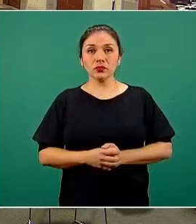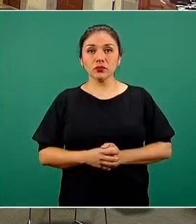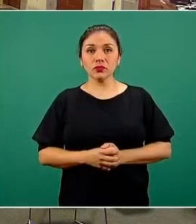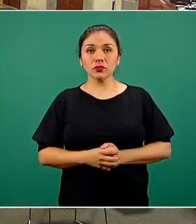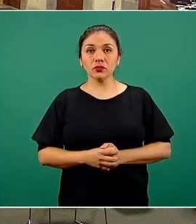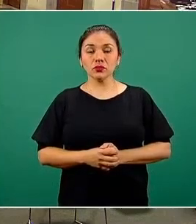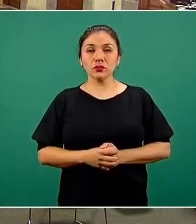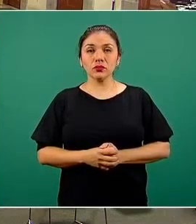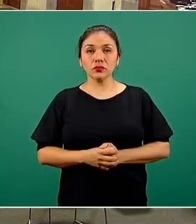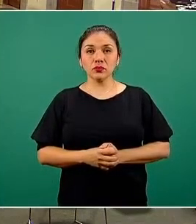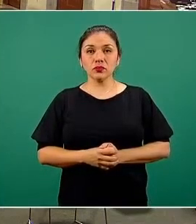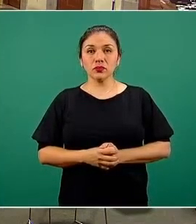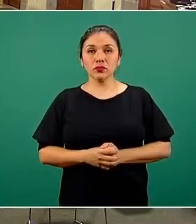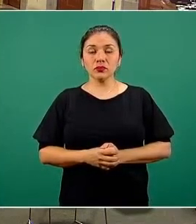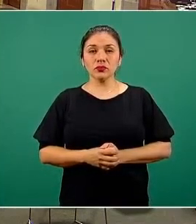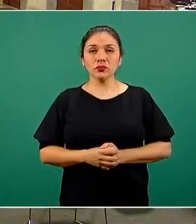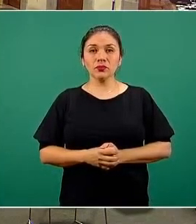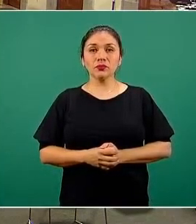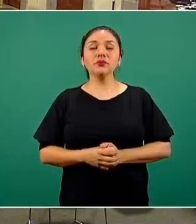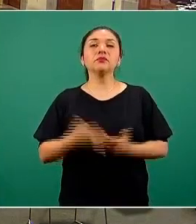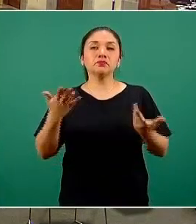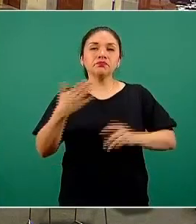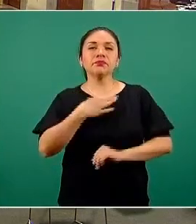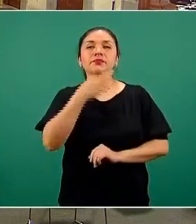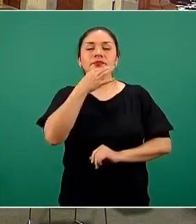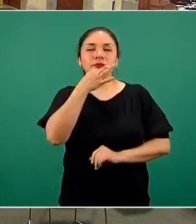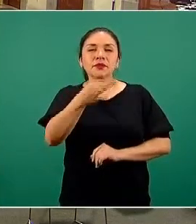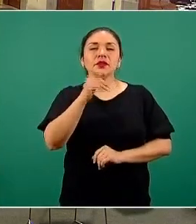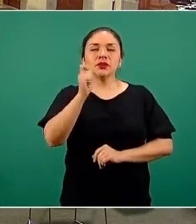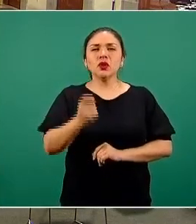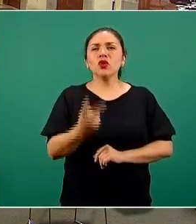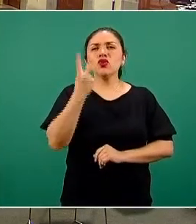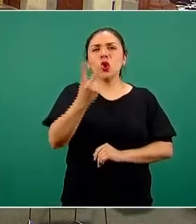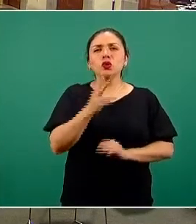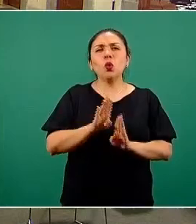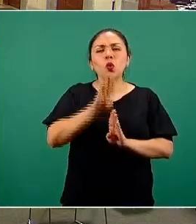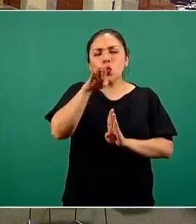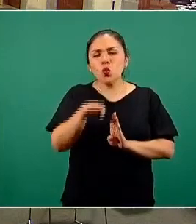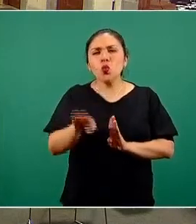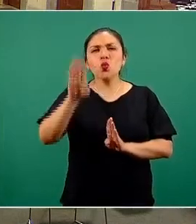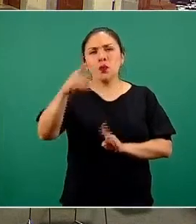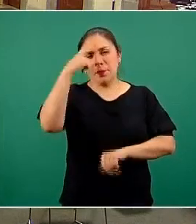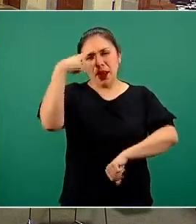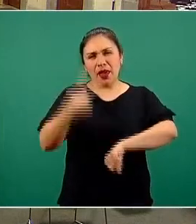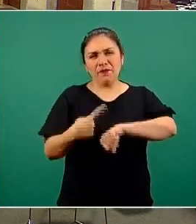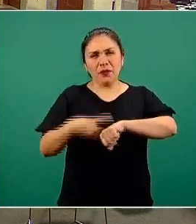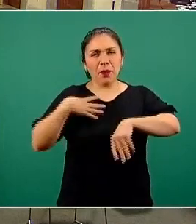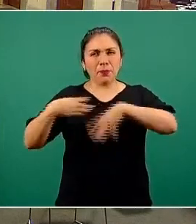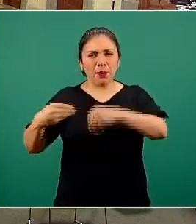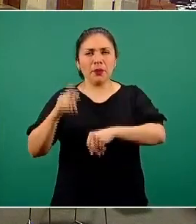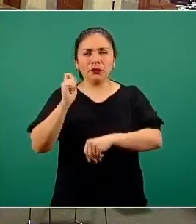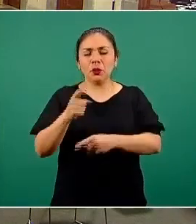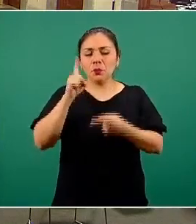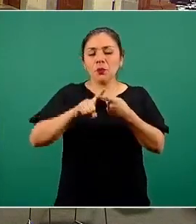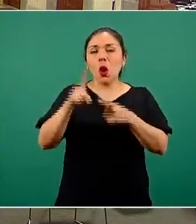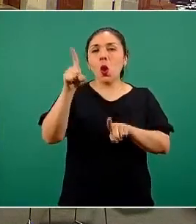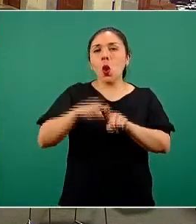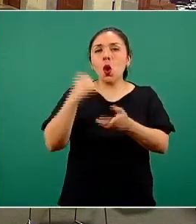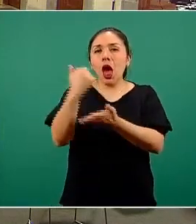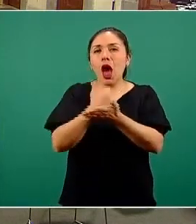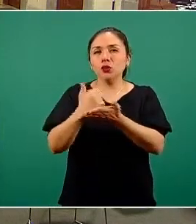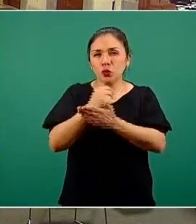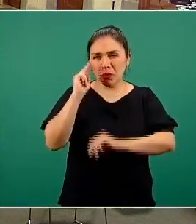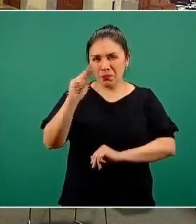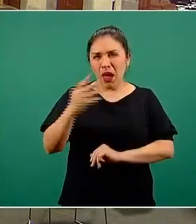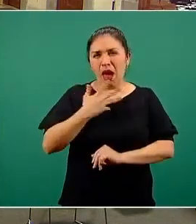Muy bien, empezamos actualizando nuestras dos curvas epidémicas. La primera de ellas, la de color azul, en la cual